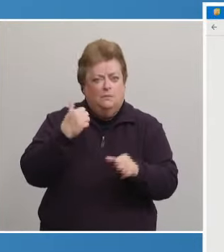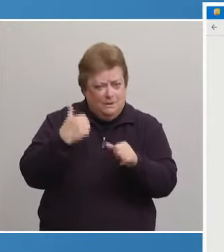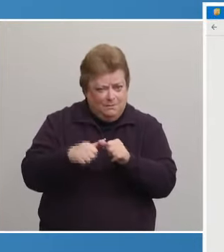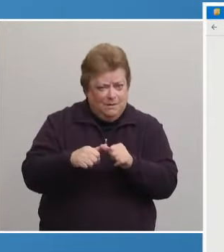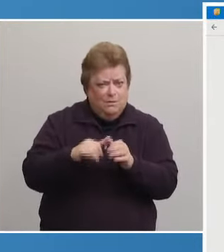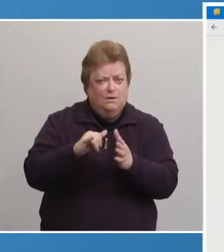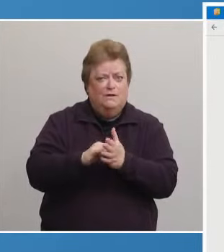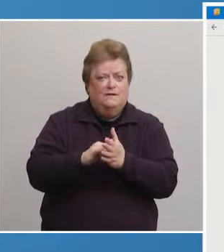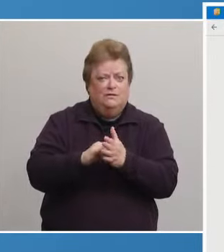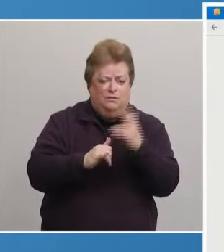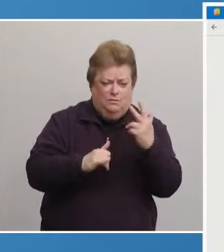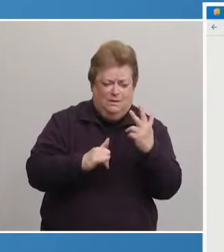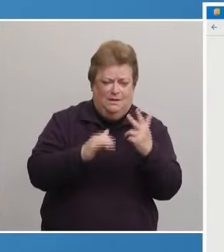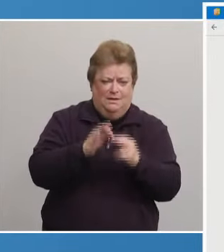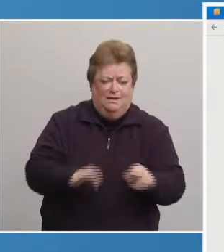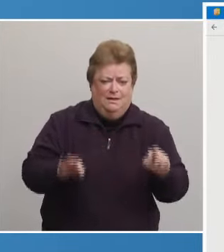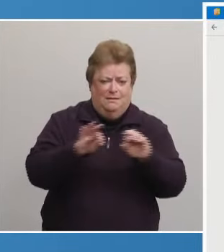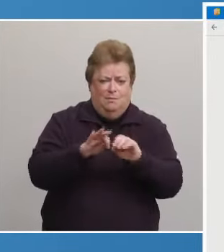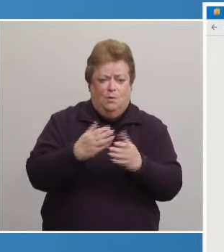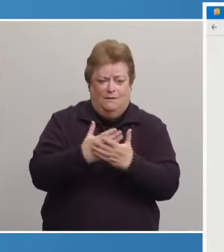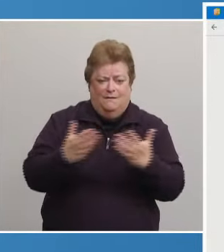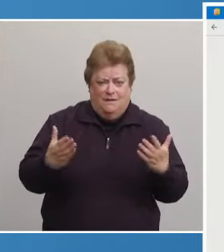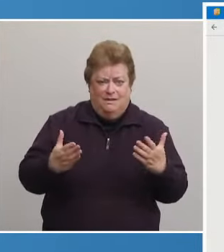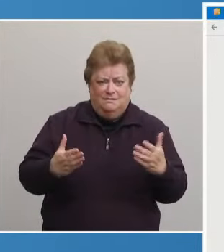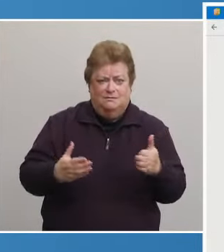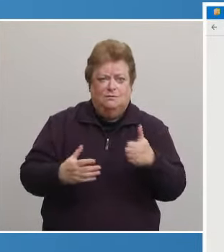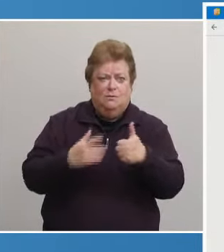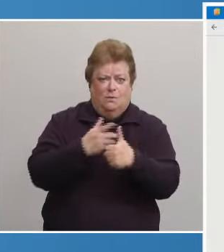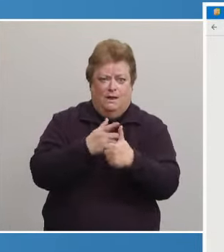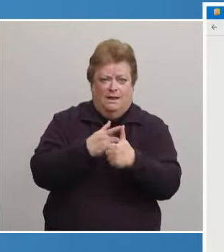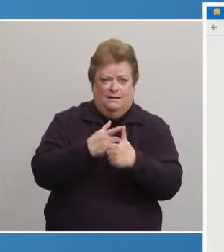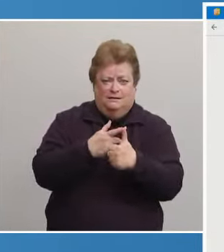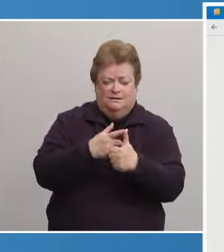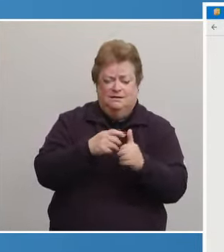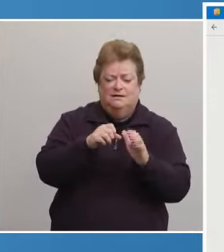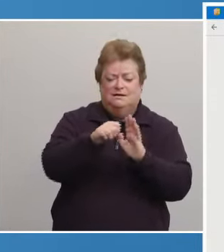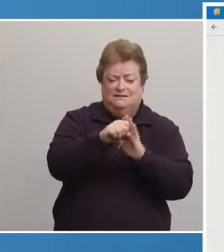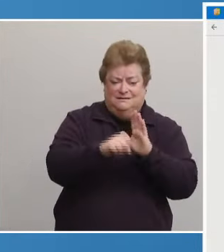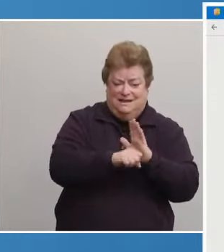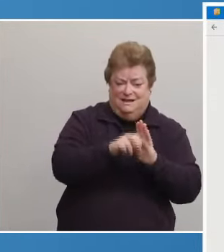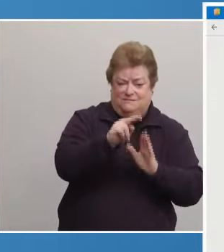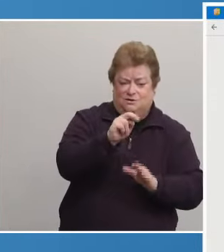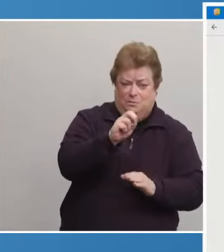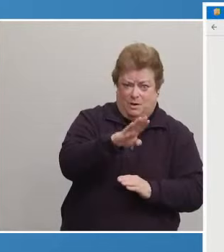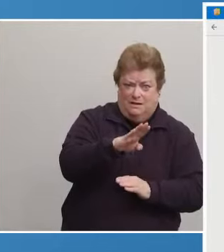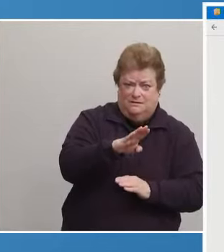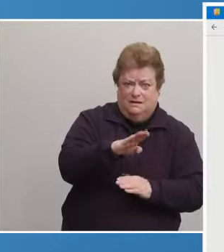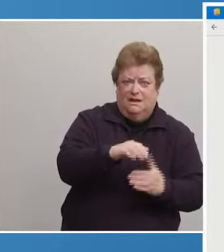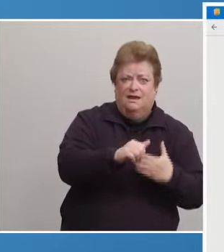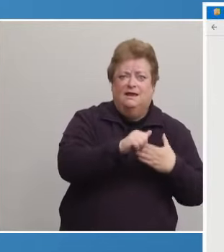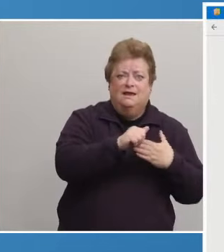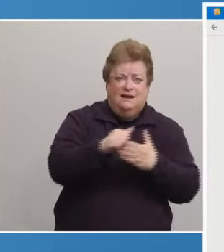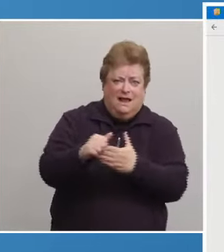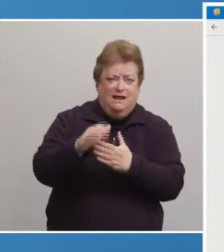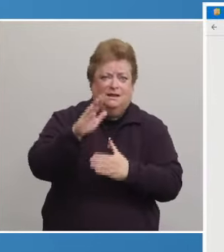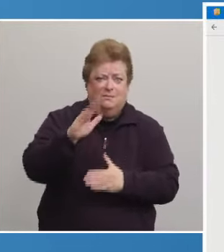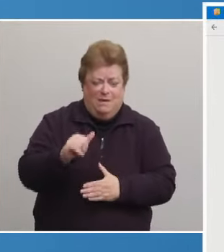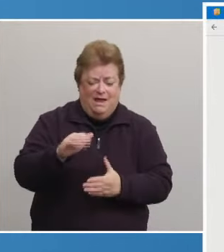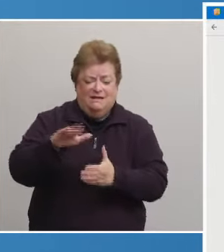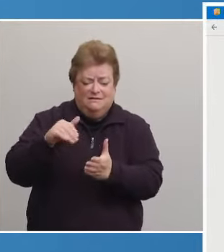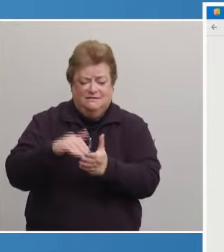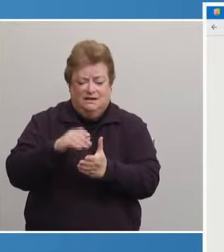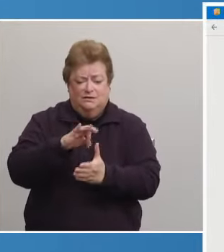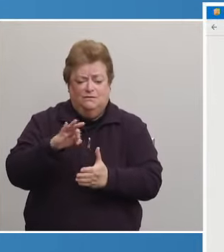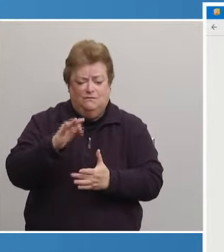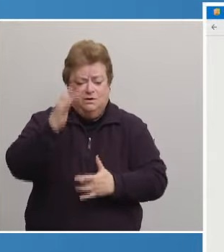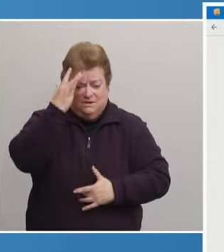three important facts. First, the state of Nebraska, guided by the Centers for Disease Control and Prevention